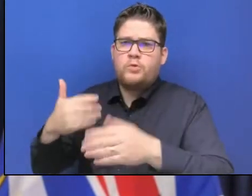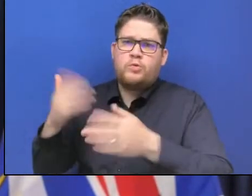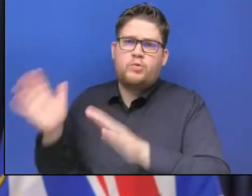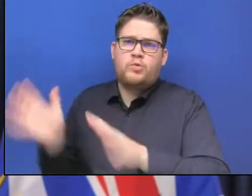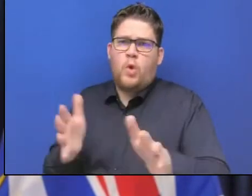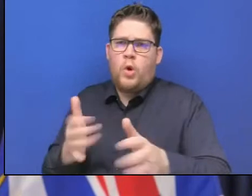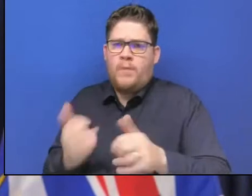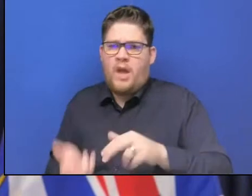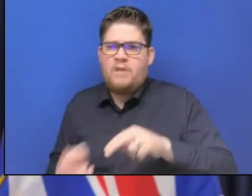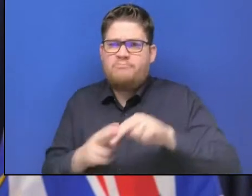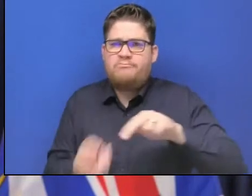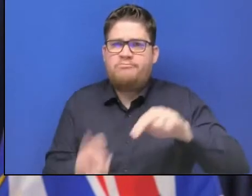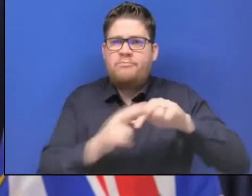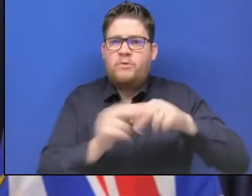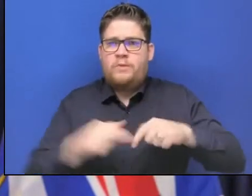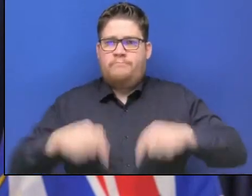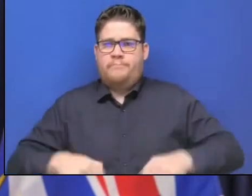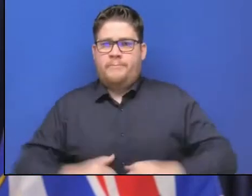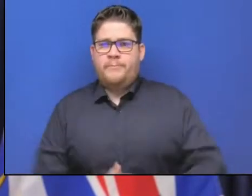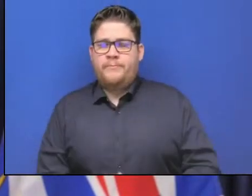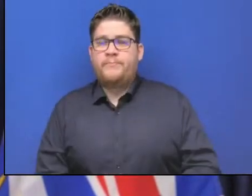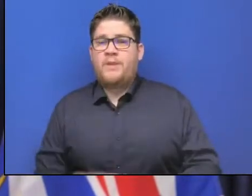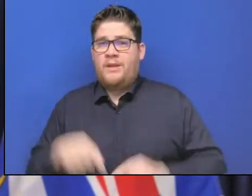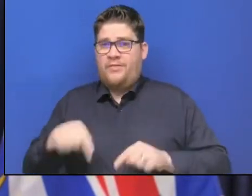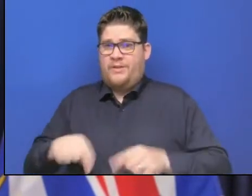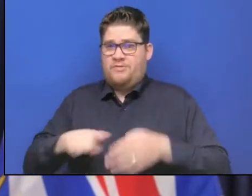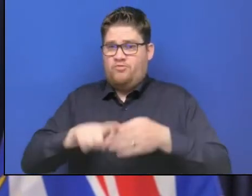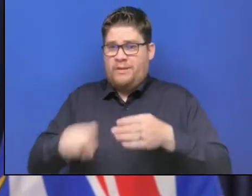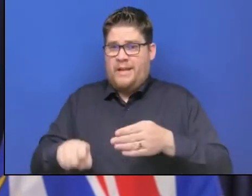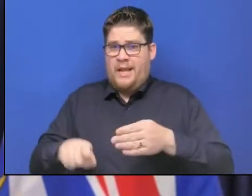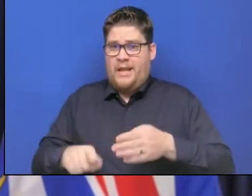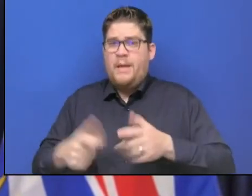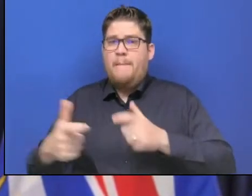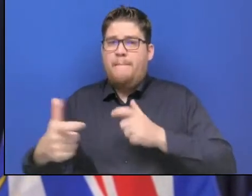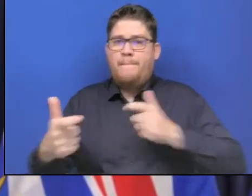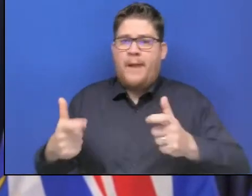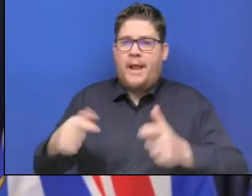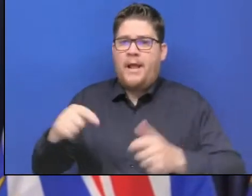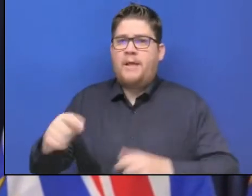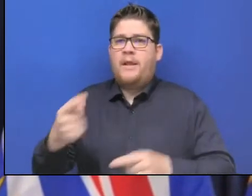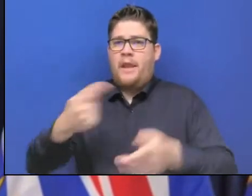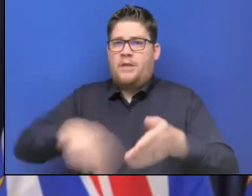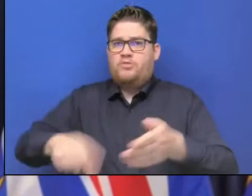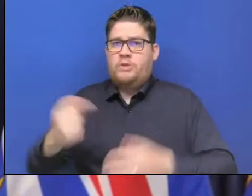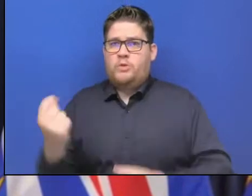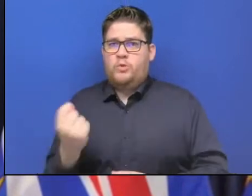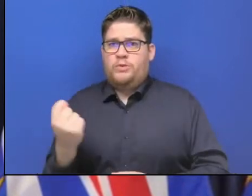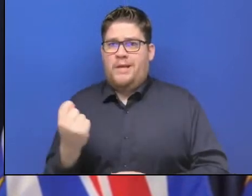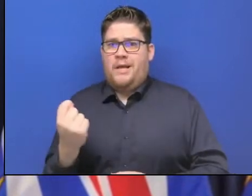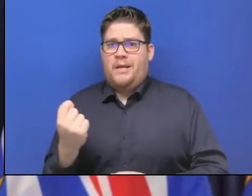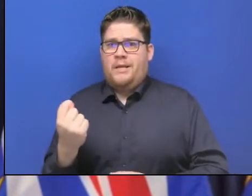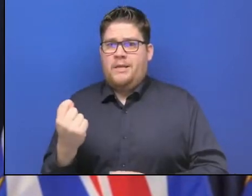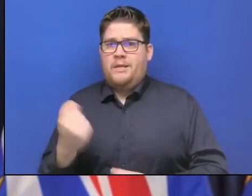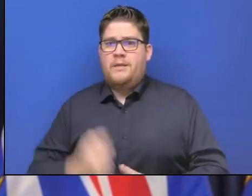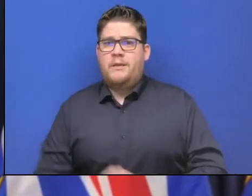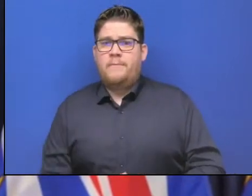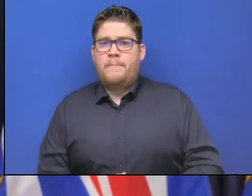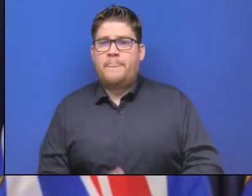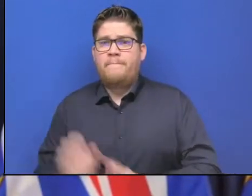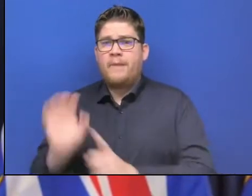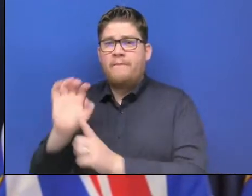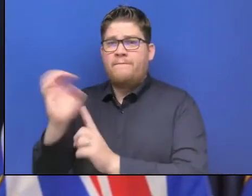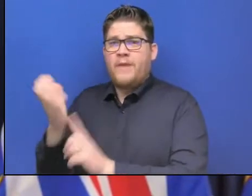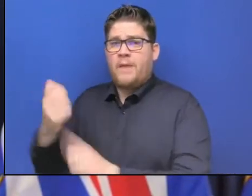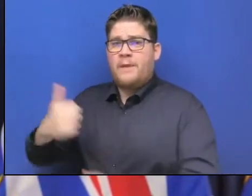weekend, and the biggest hitting around Tuesday. Environment Canada will continue to update the forecast, but the